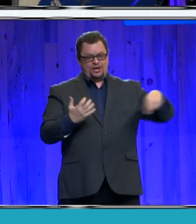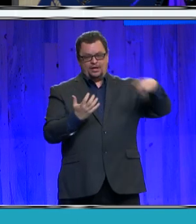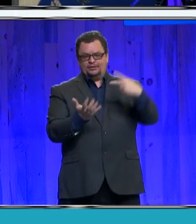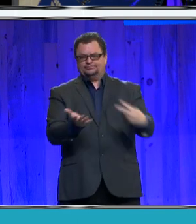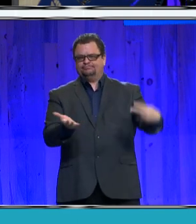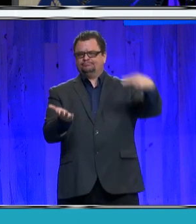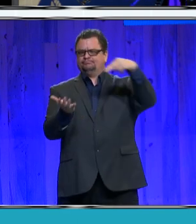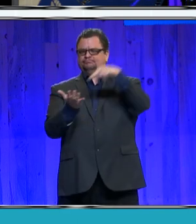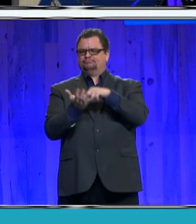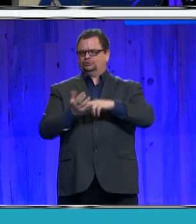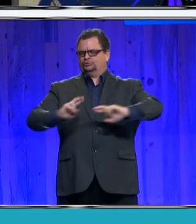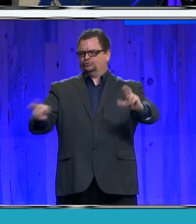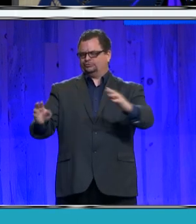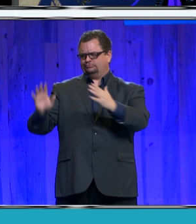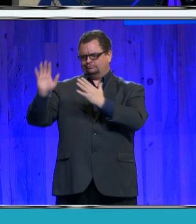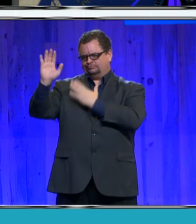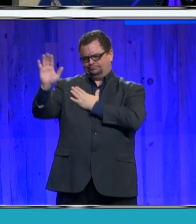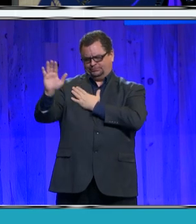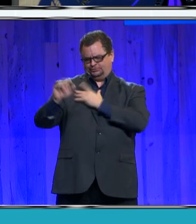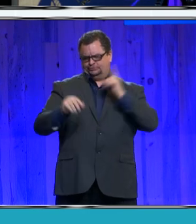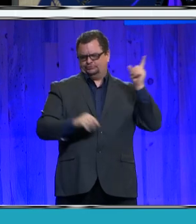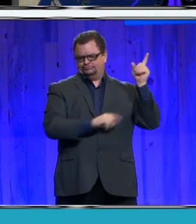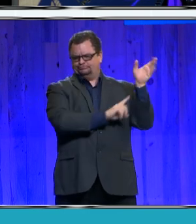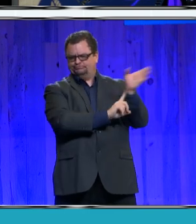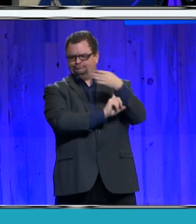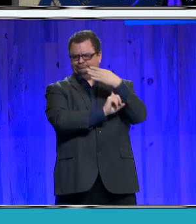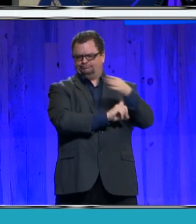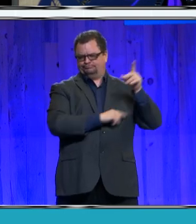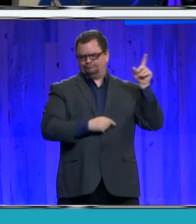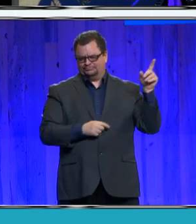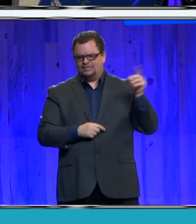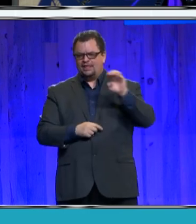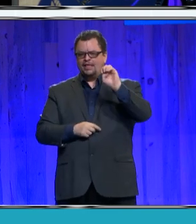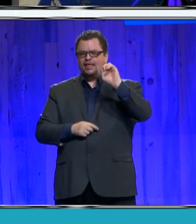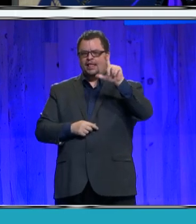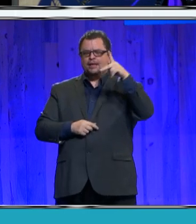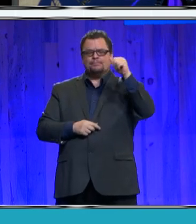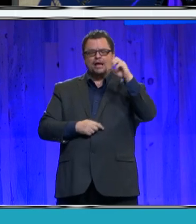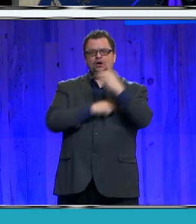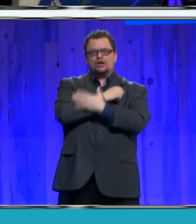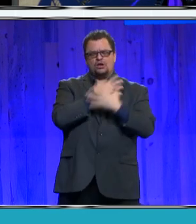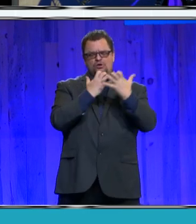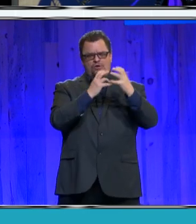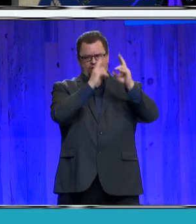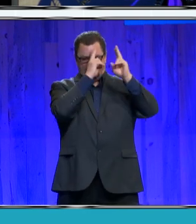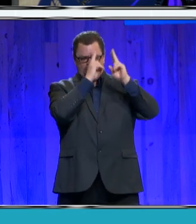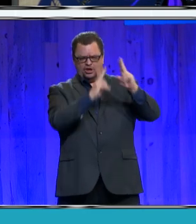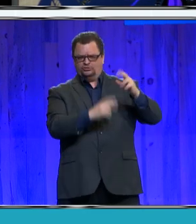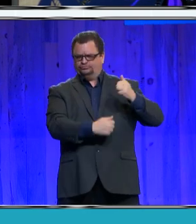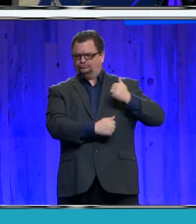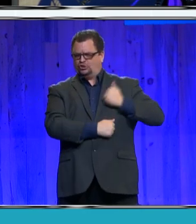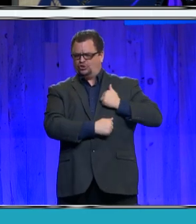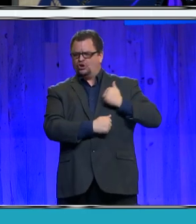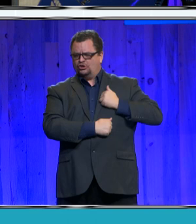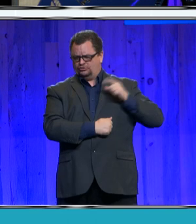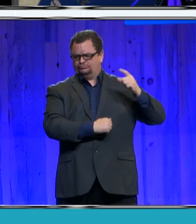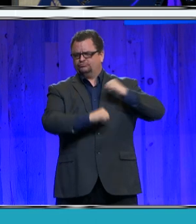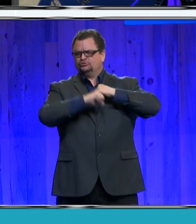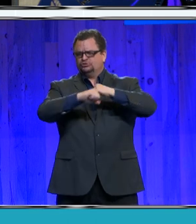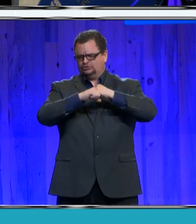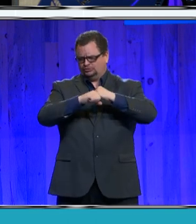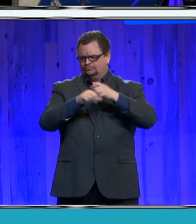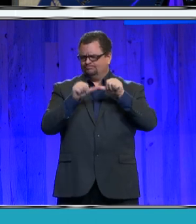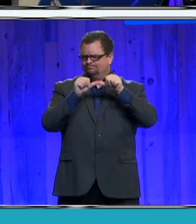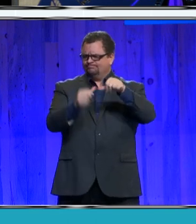by the El Paso County Sheriff's Office Honor Guard, and please remain standing after the Presentation of the Colors